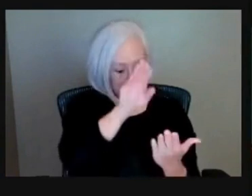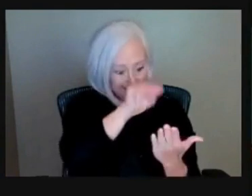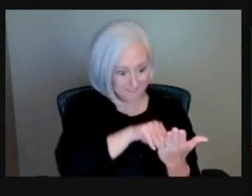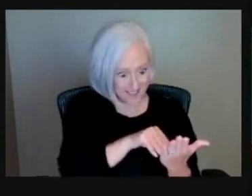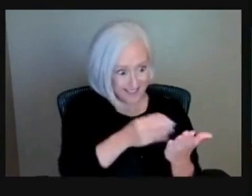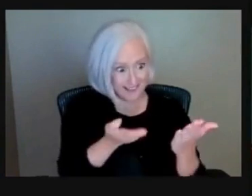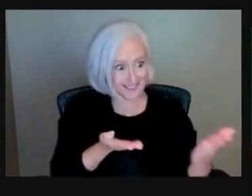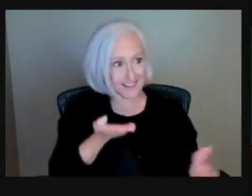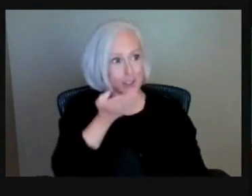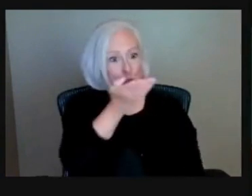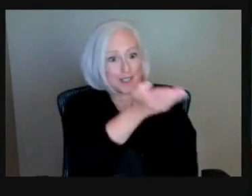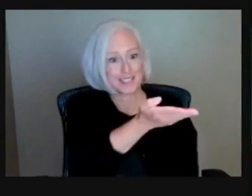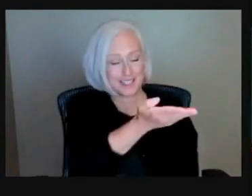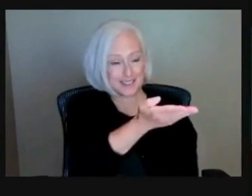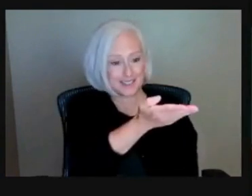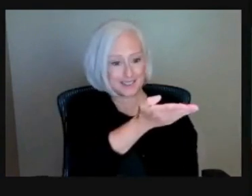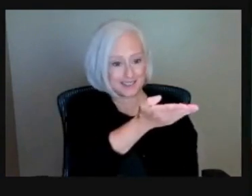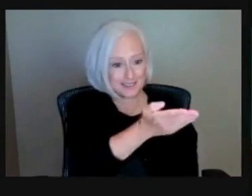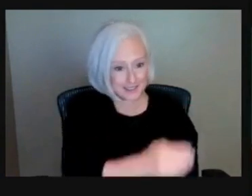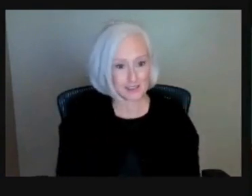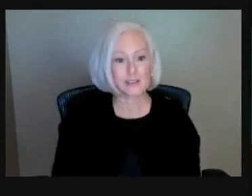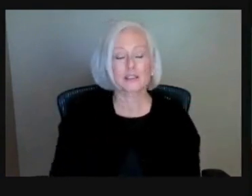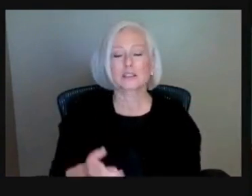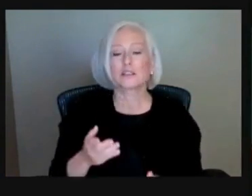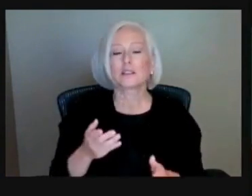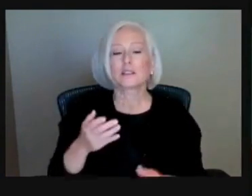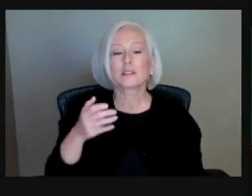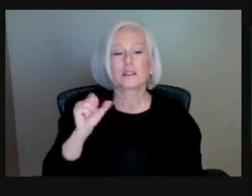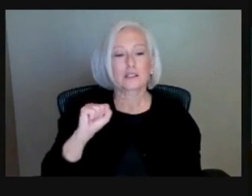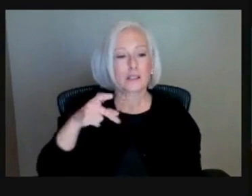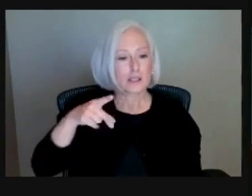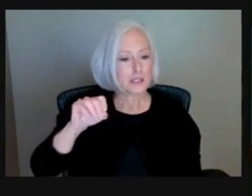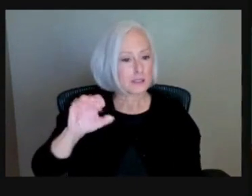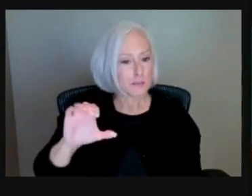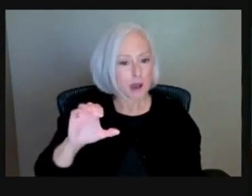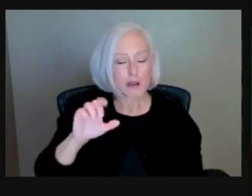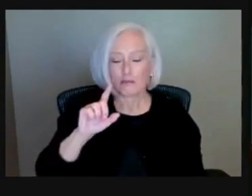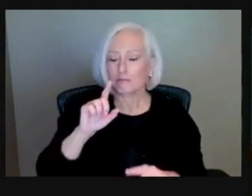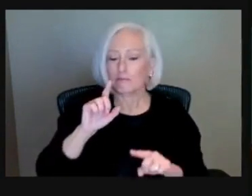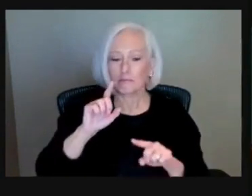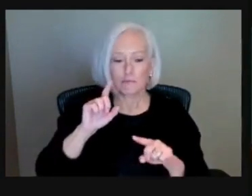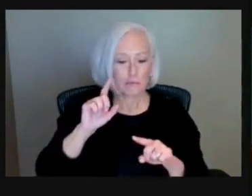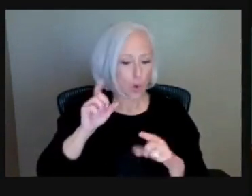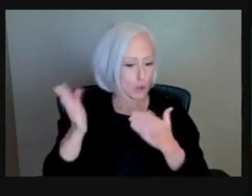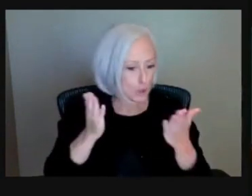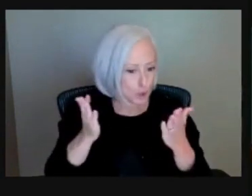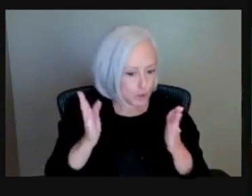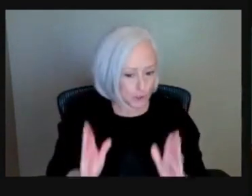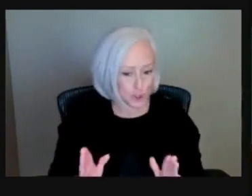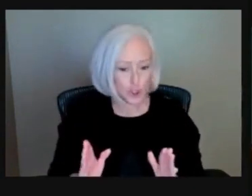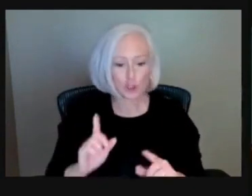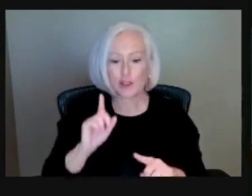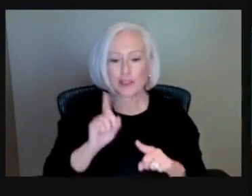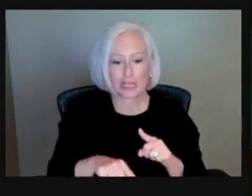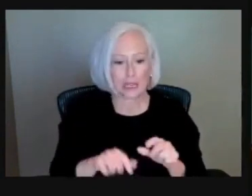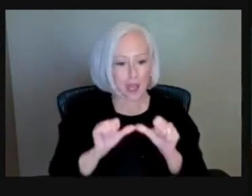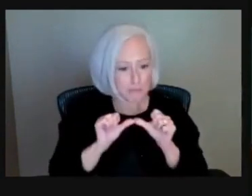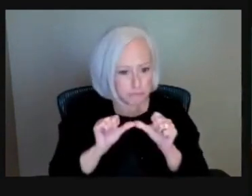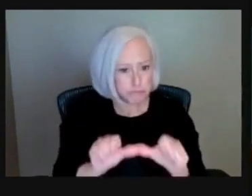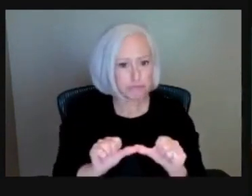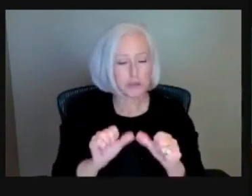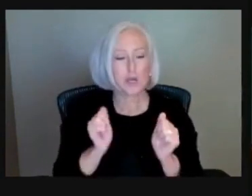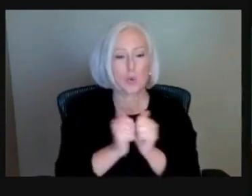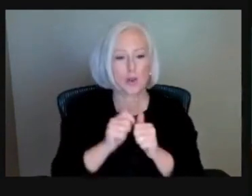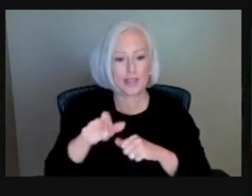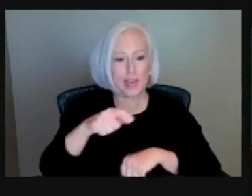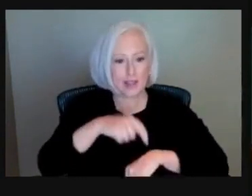cannot move forward with any step in the foreclosure timeline. So maybe they issue the notice of default, maybe they